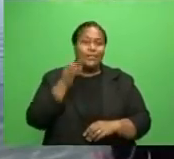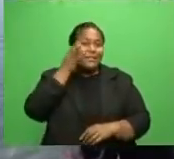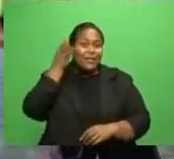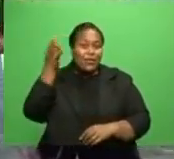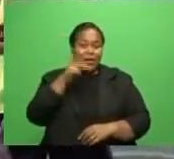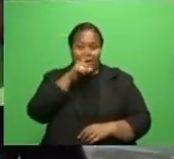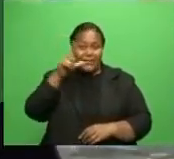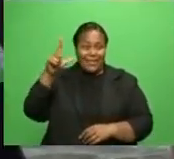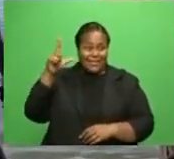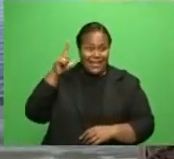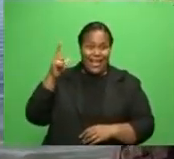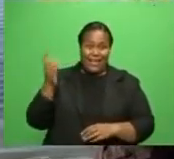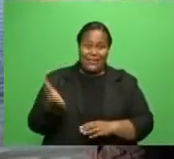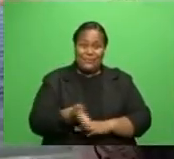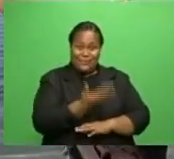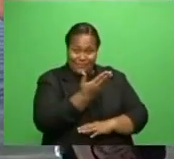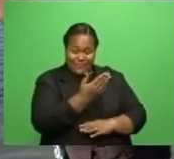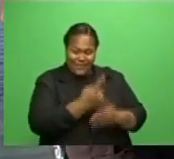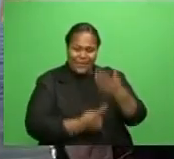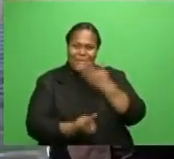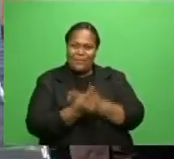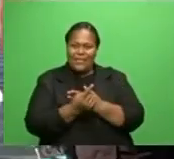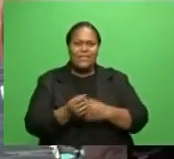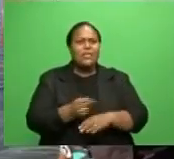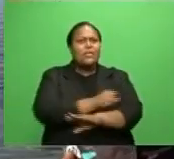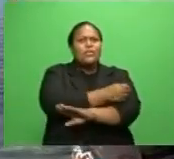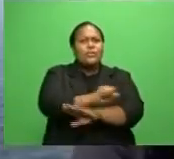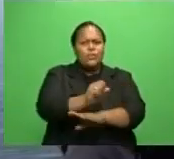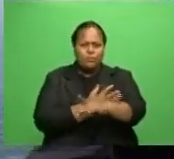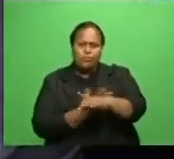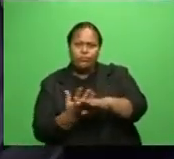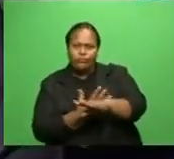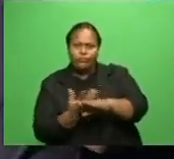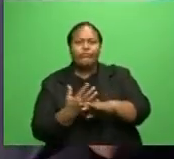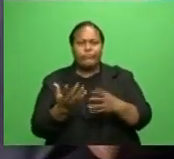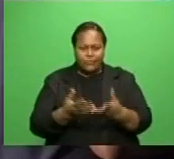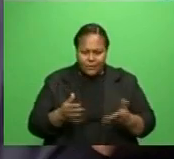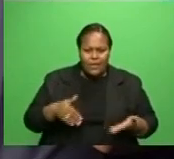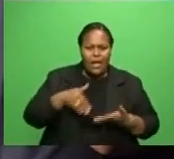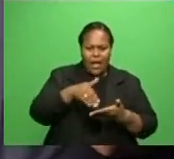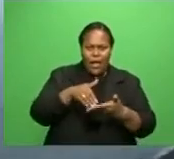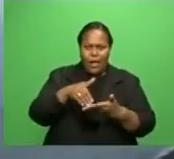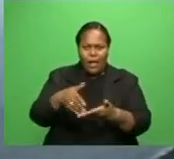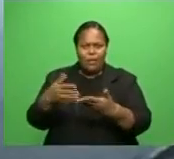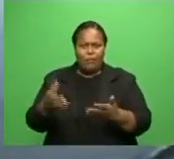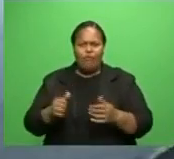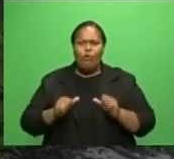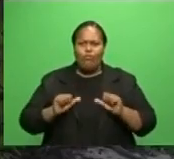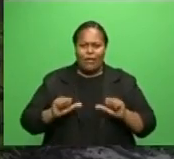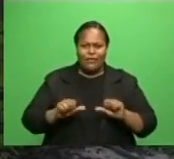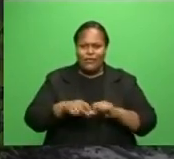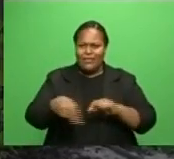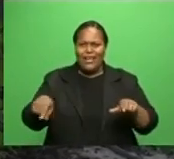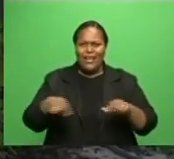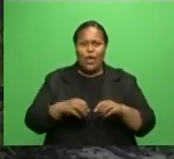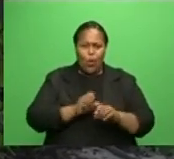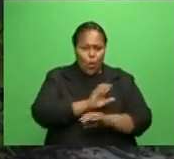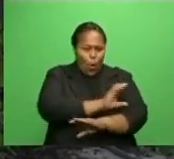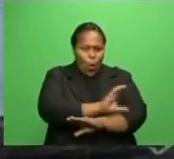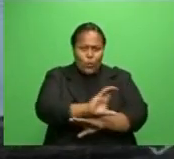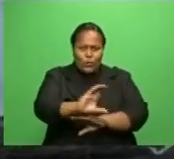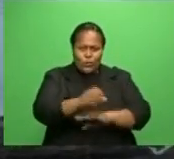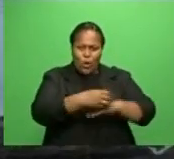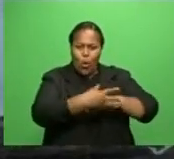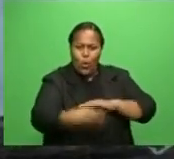Dr. Mahindra Reddy highlighted that seagrass also helps in sediment retention and prevents coastal erosion. Dr.